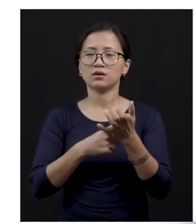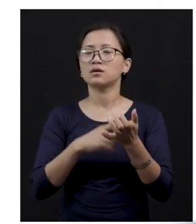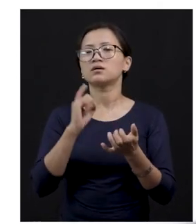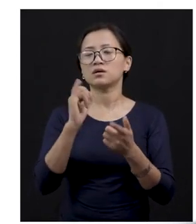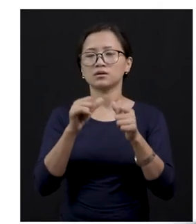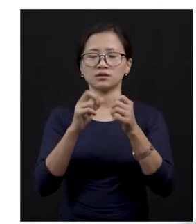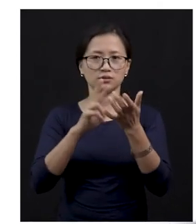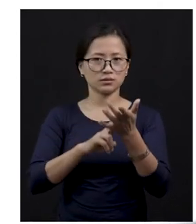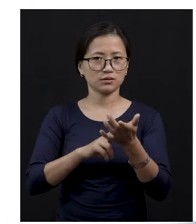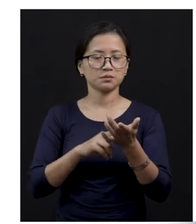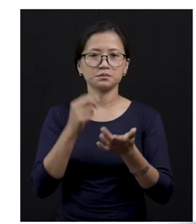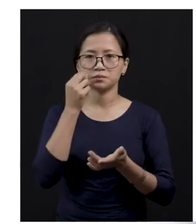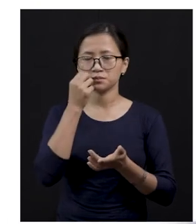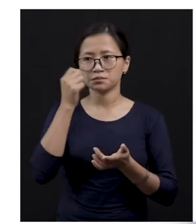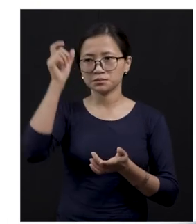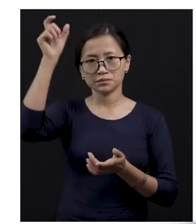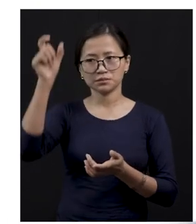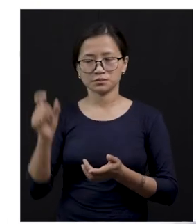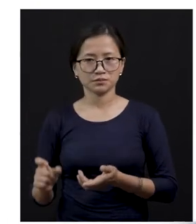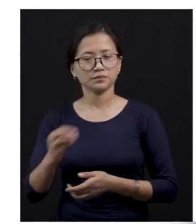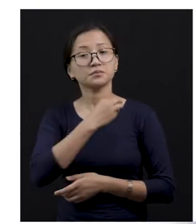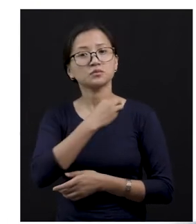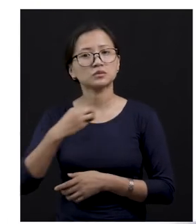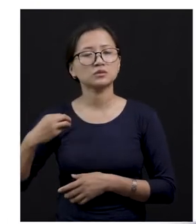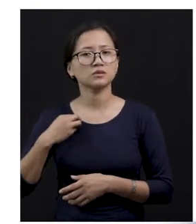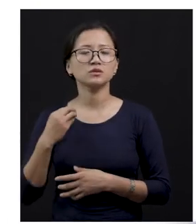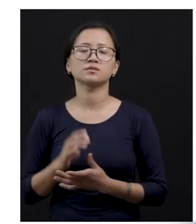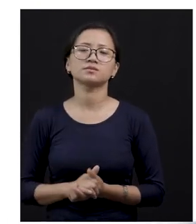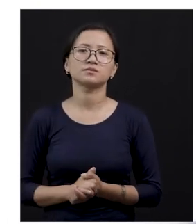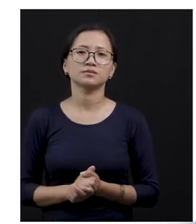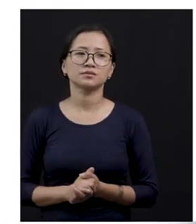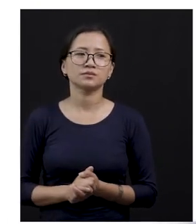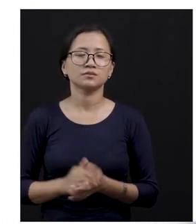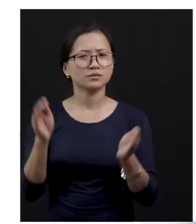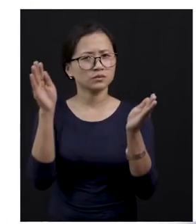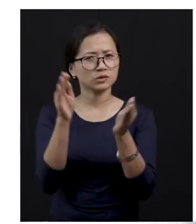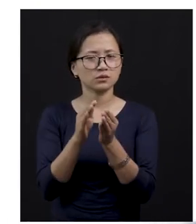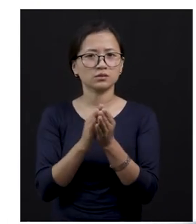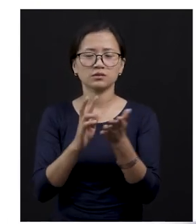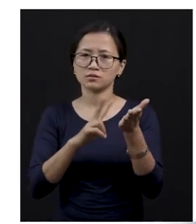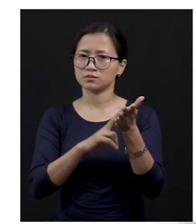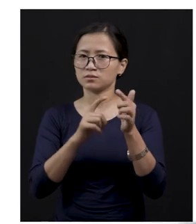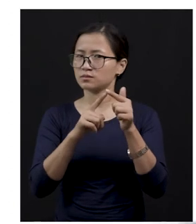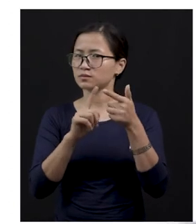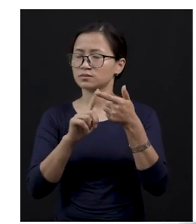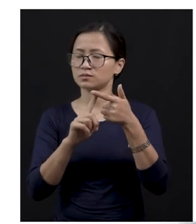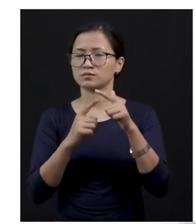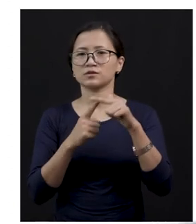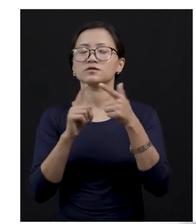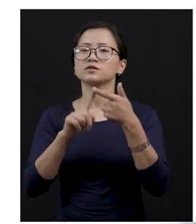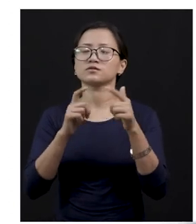-R-I-N. Veterinarian. Or, in short, we also call vet, okay?